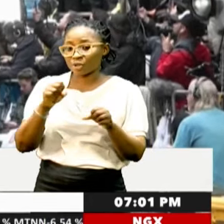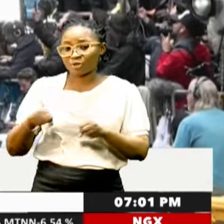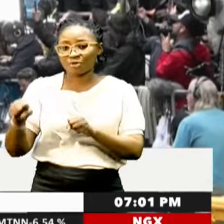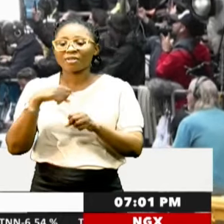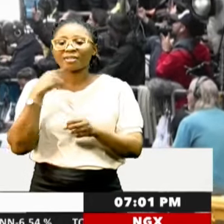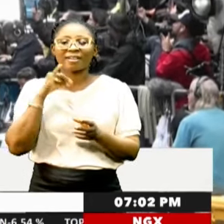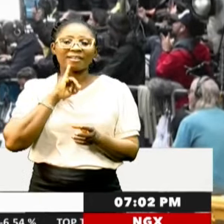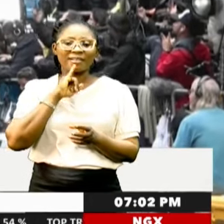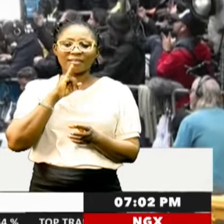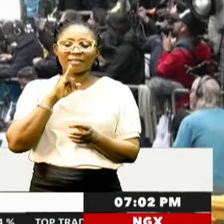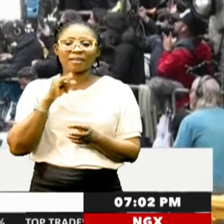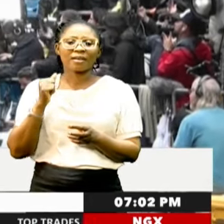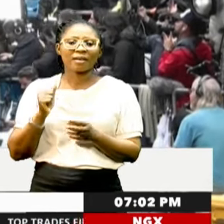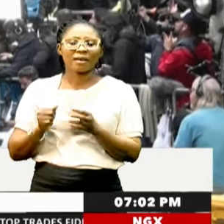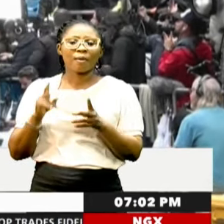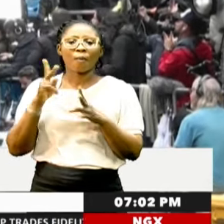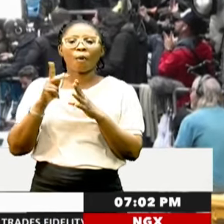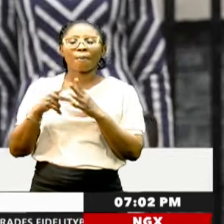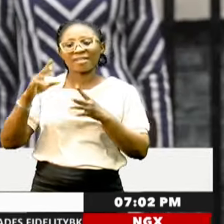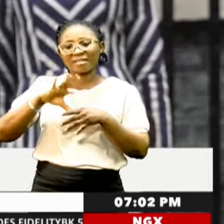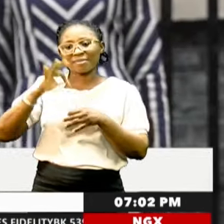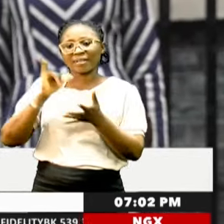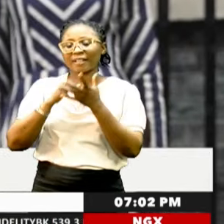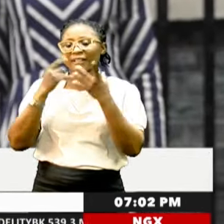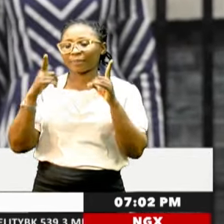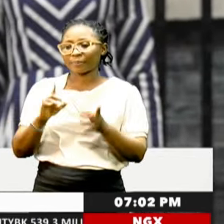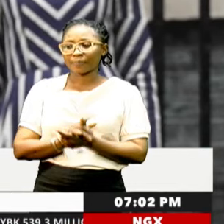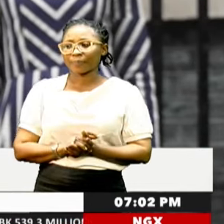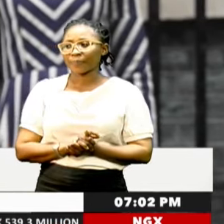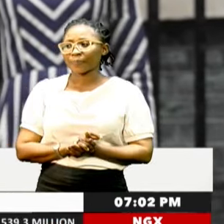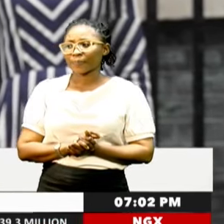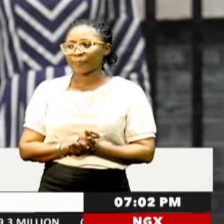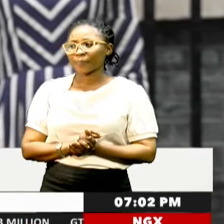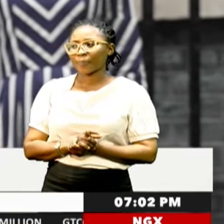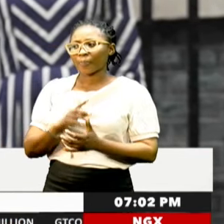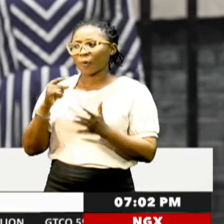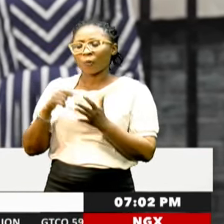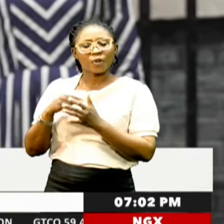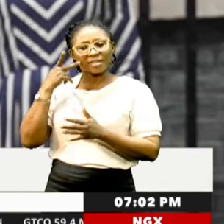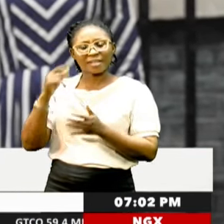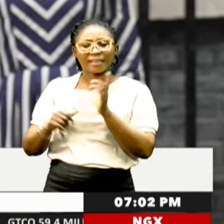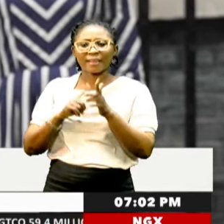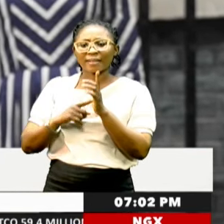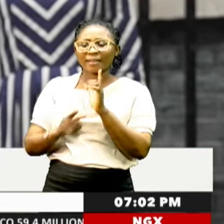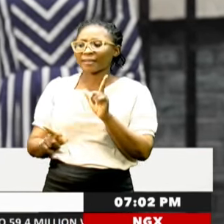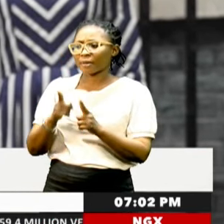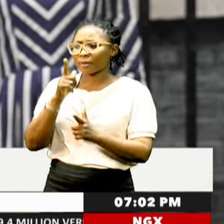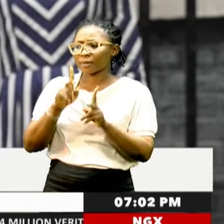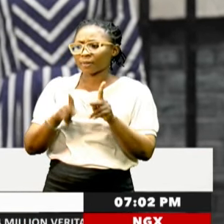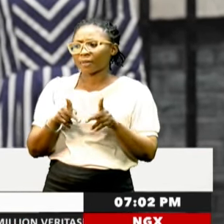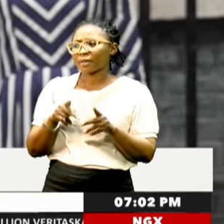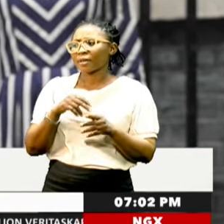was a decent and public-spirited man. He has been my political opponent, so Keir Stama will shortly become our Prime Minister.